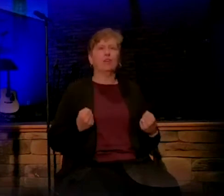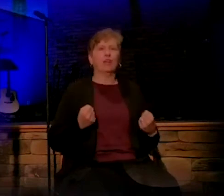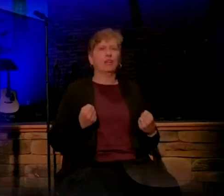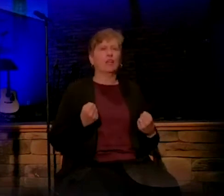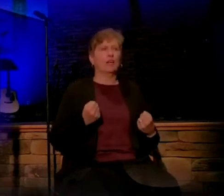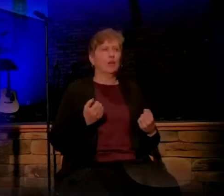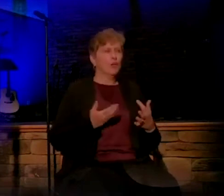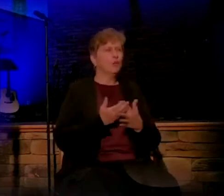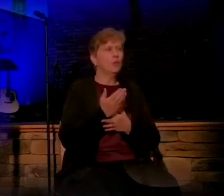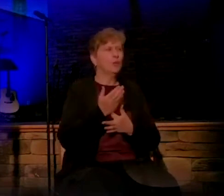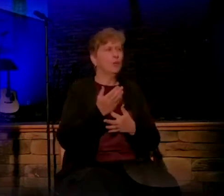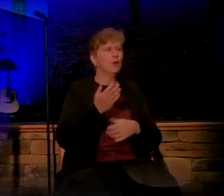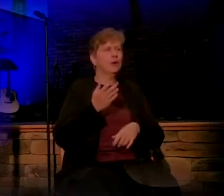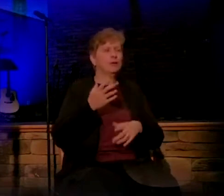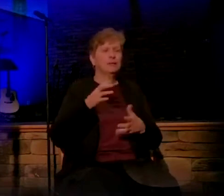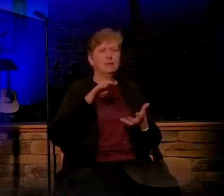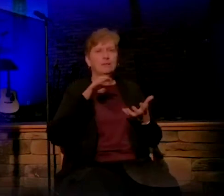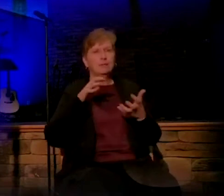times,